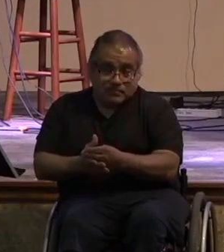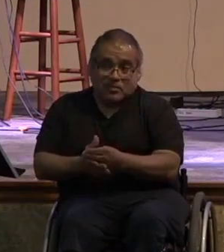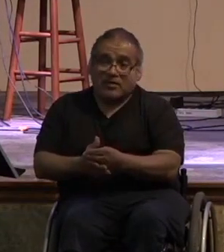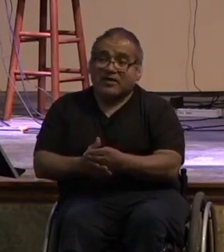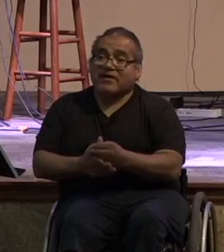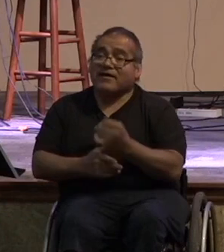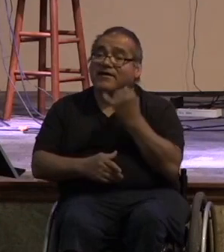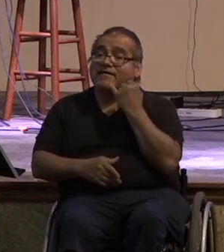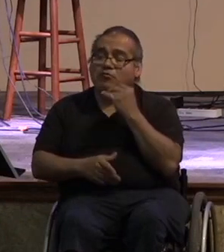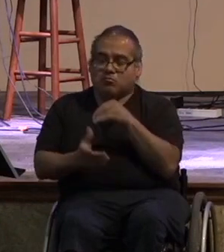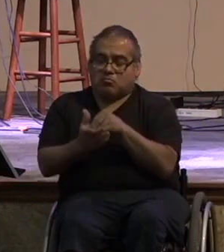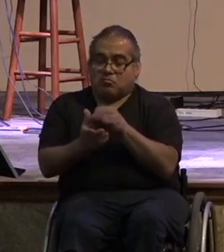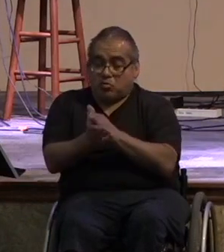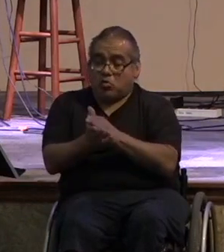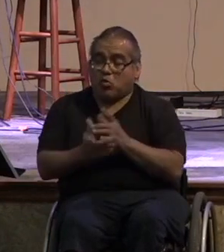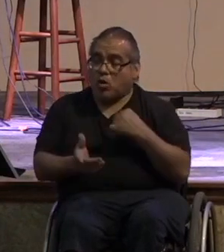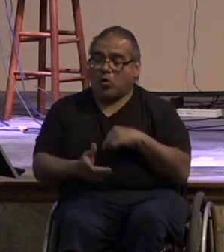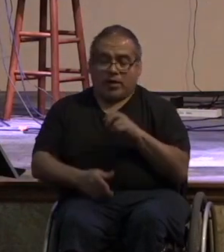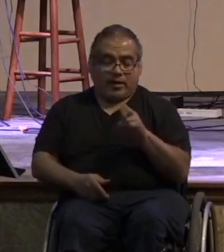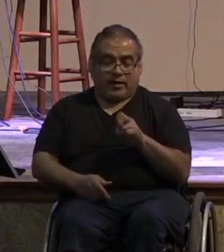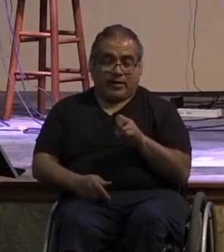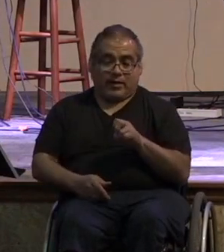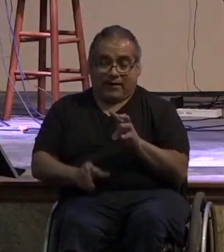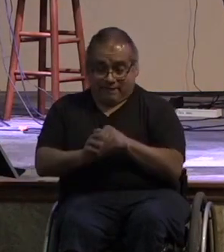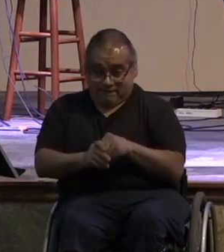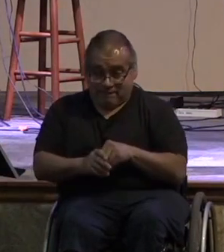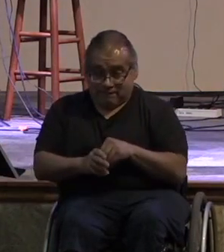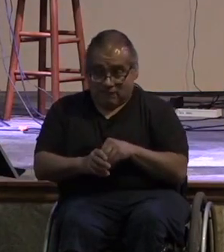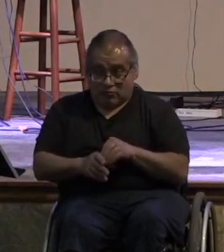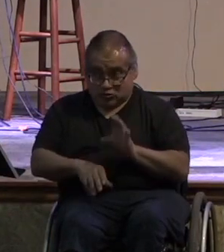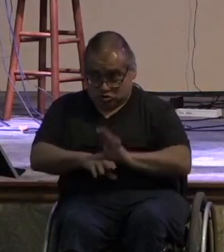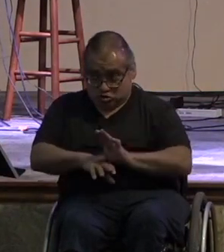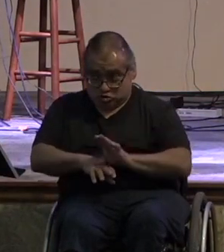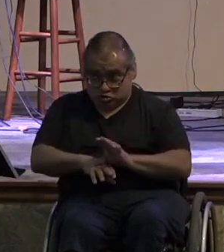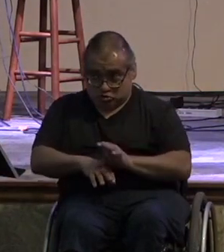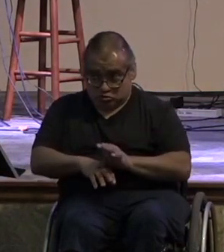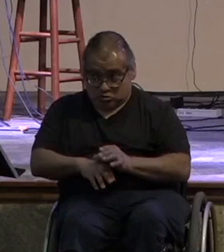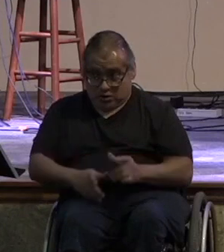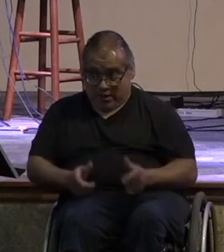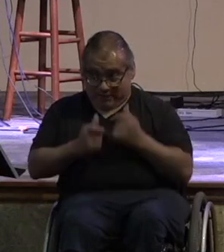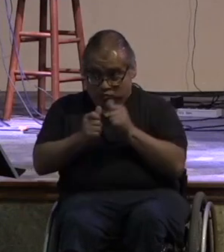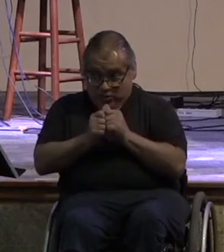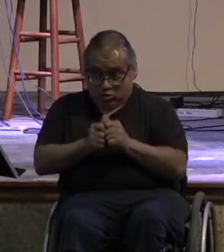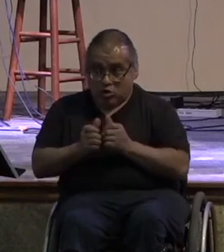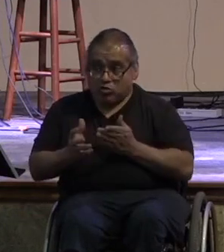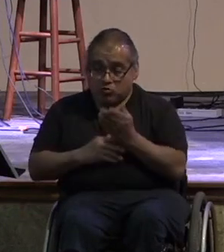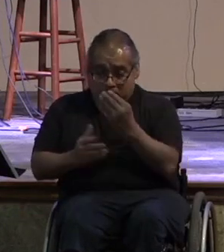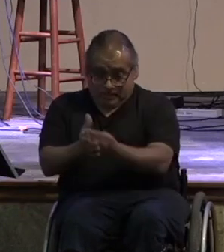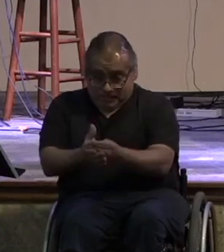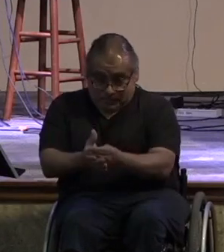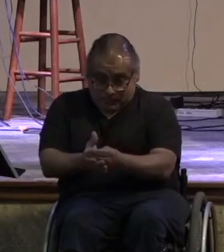if you're taking notes you want to write this down when we engage together in the life of the church through stewardship we edify the church